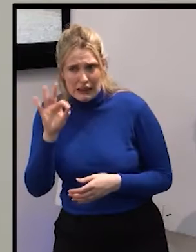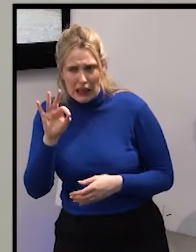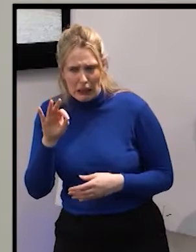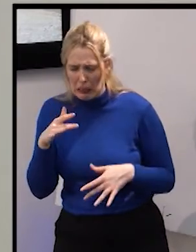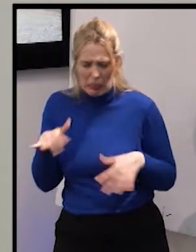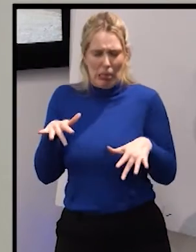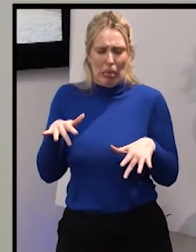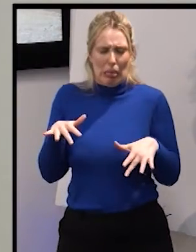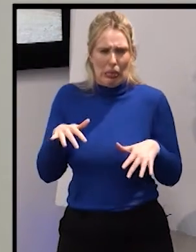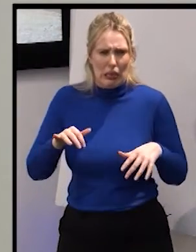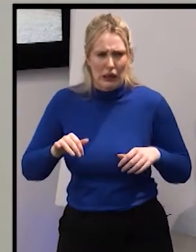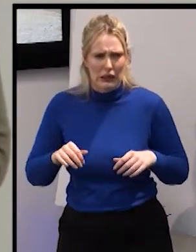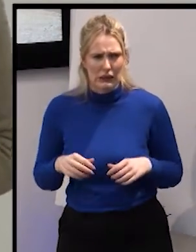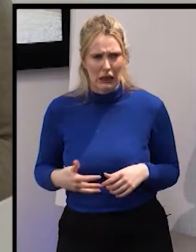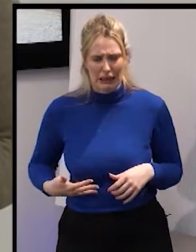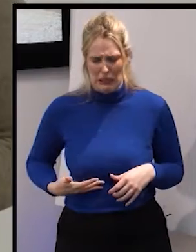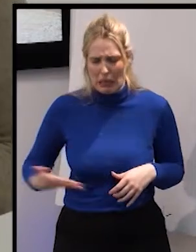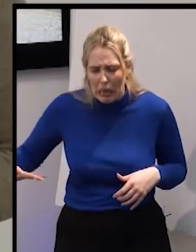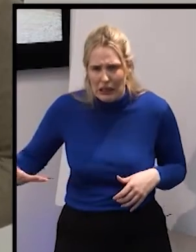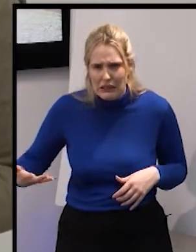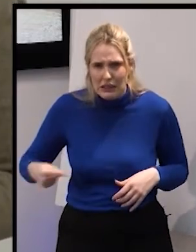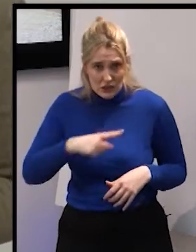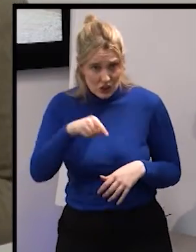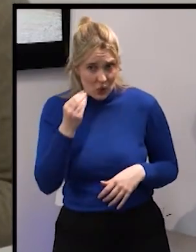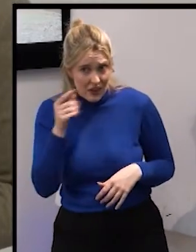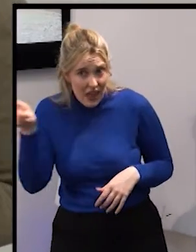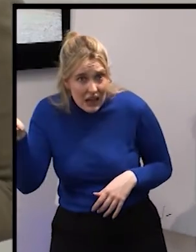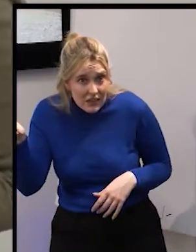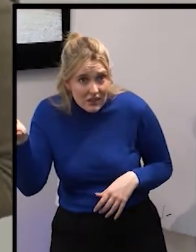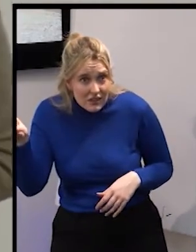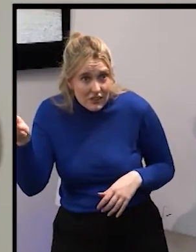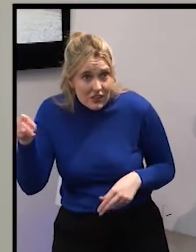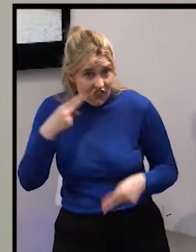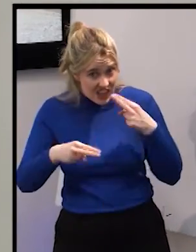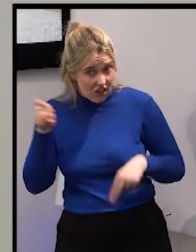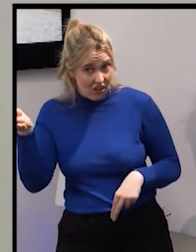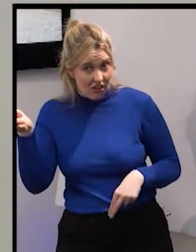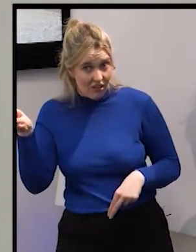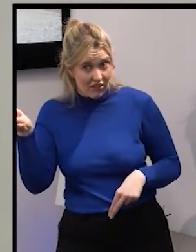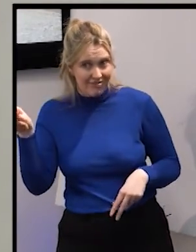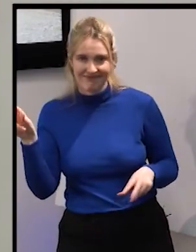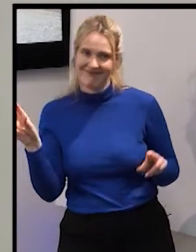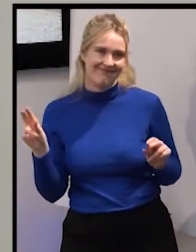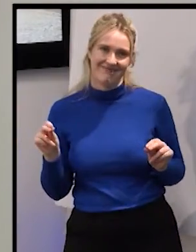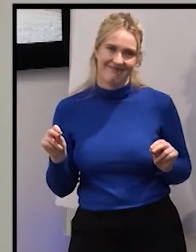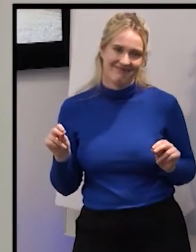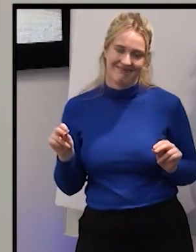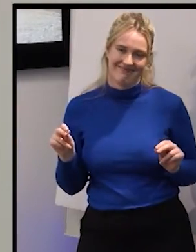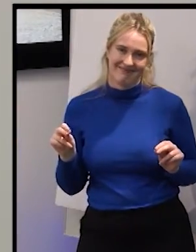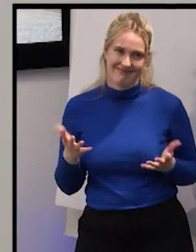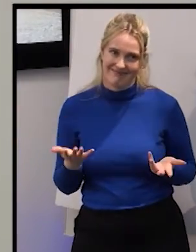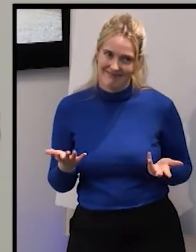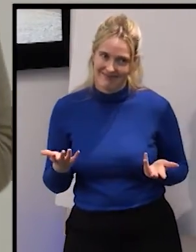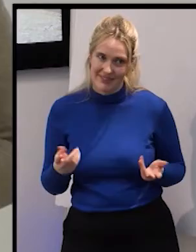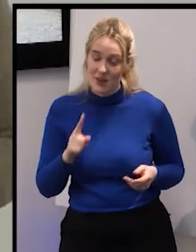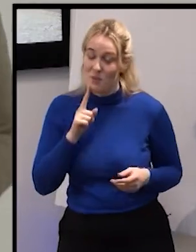like i will ask will you eat this for tonight well what we are trying to do here